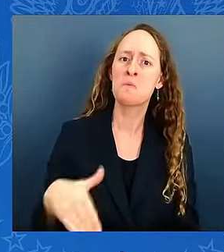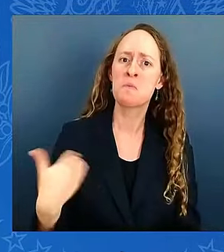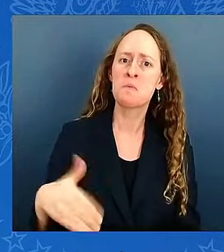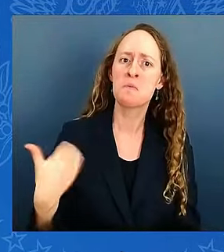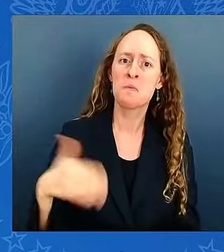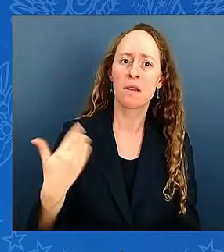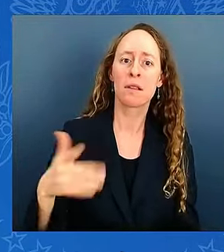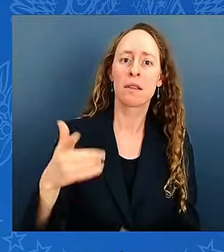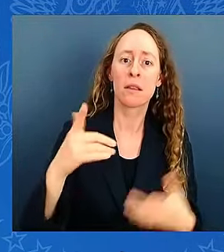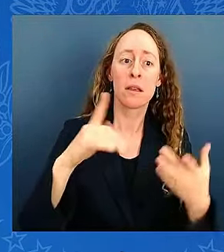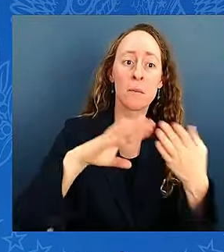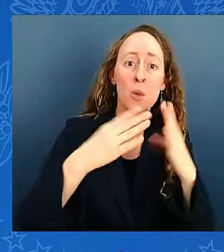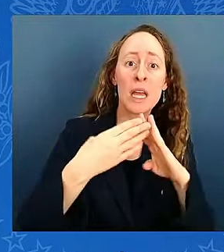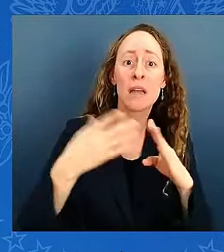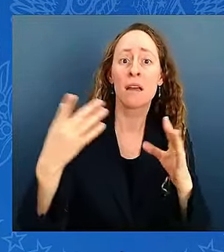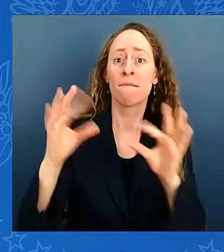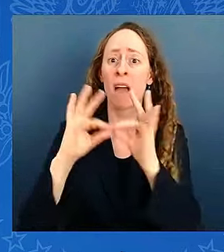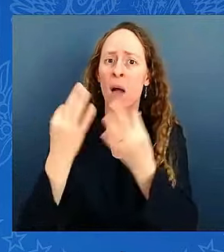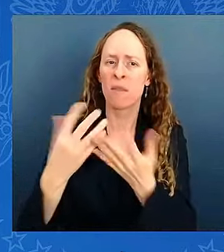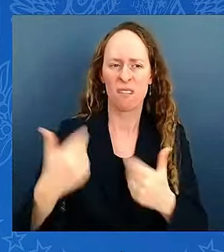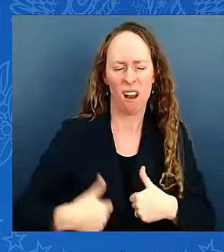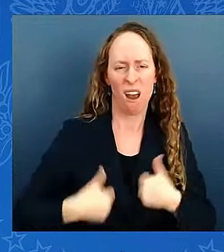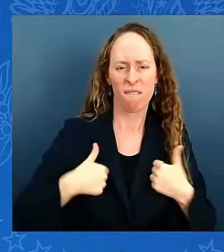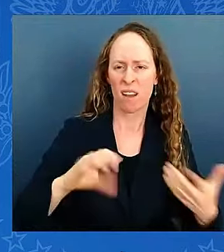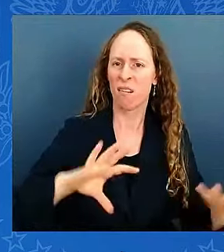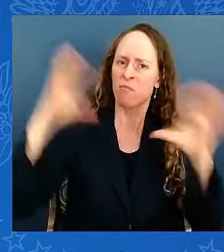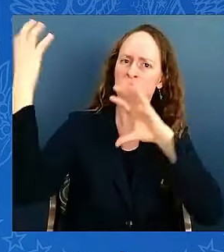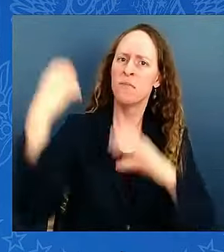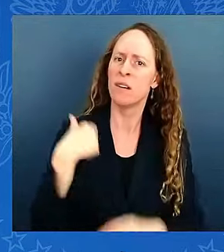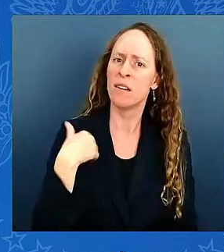in many disasters areas since I've been President,